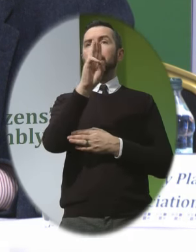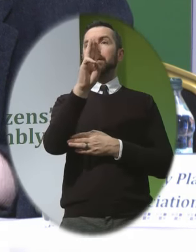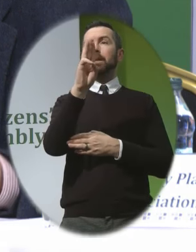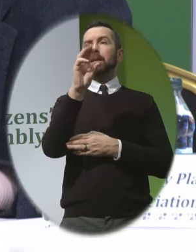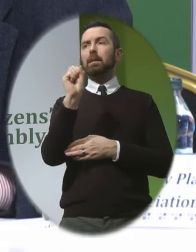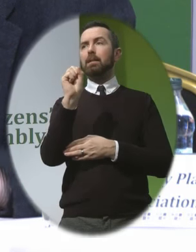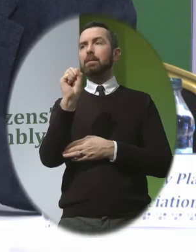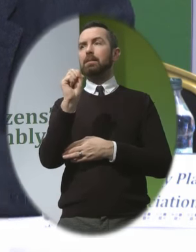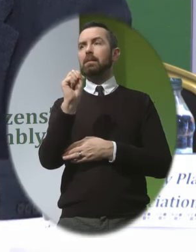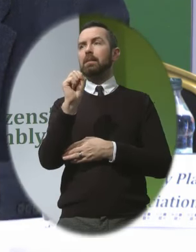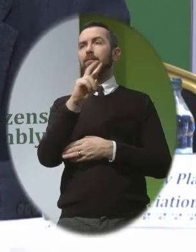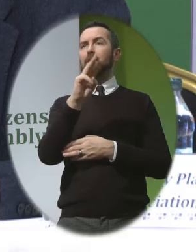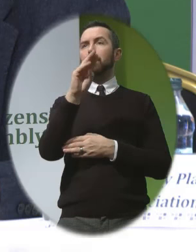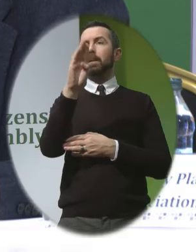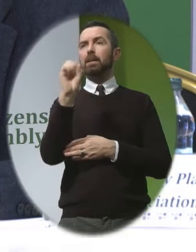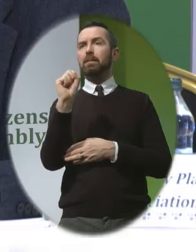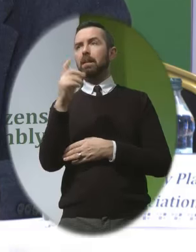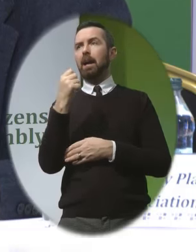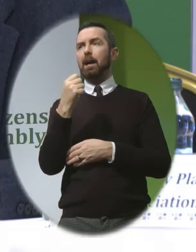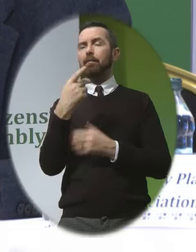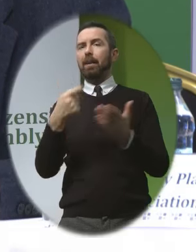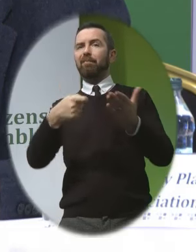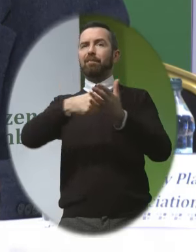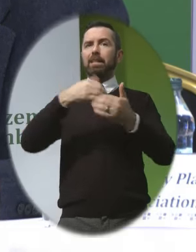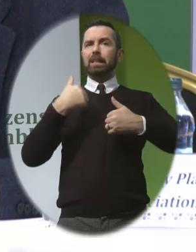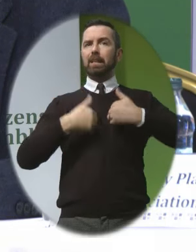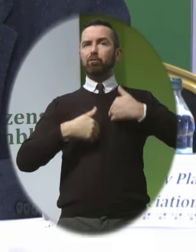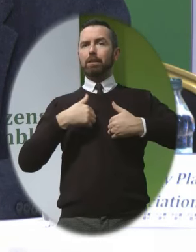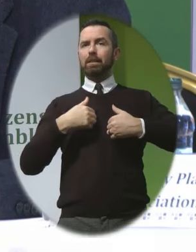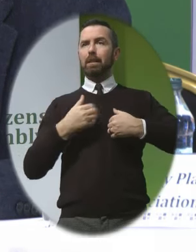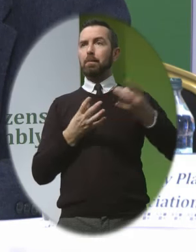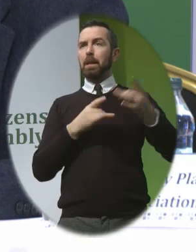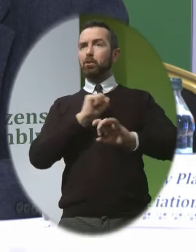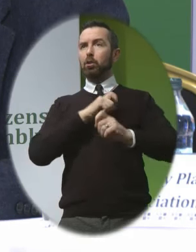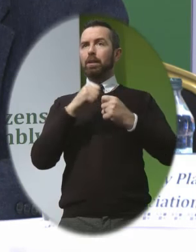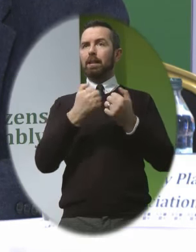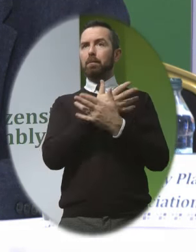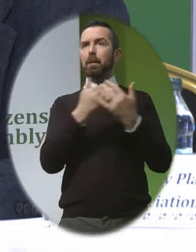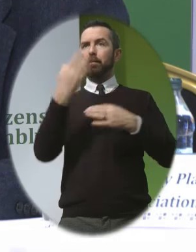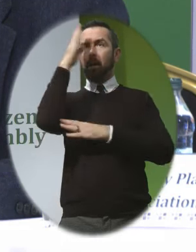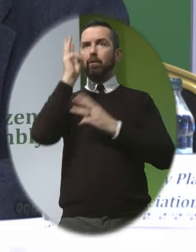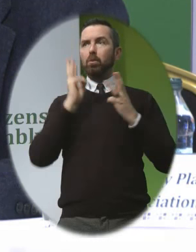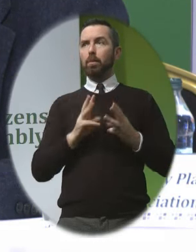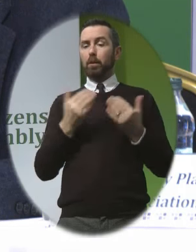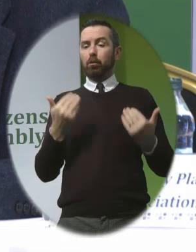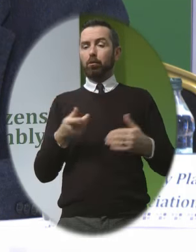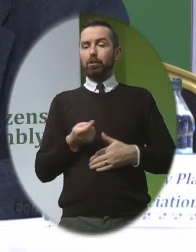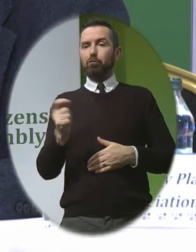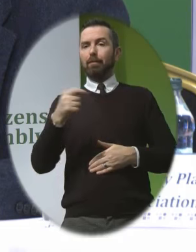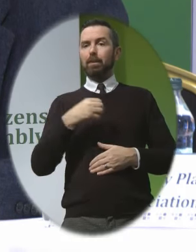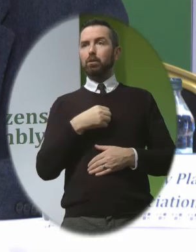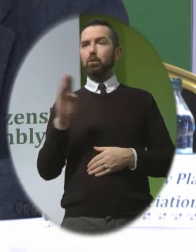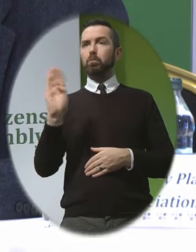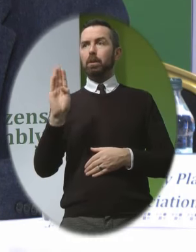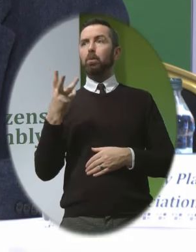has a certain vested interest In ensuring that the numbers of Irish women currently travelling to Britain for abortions